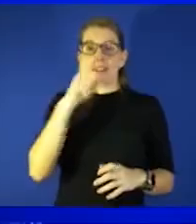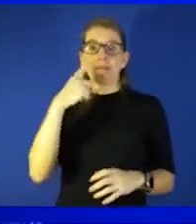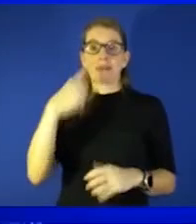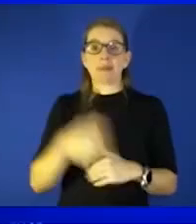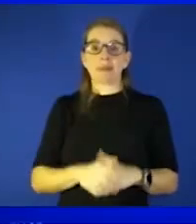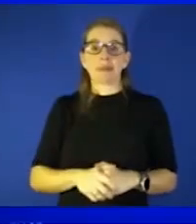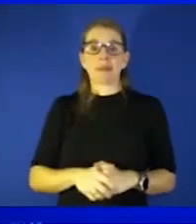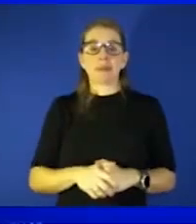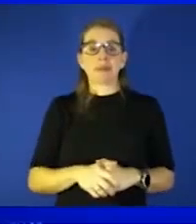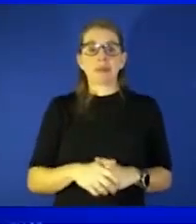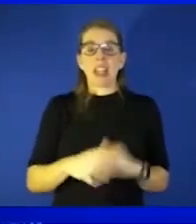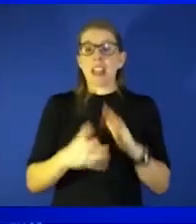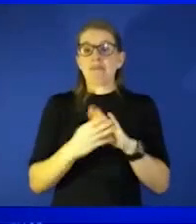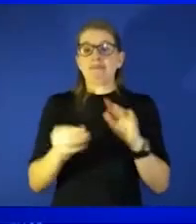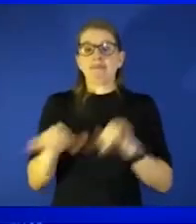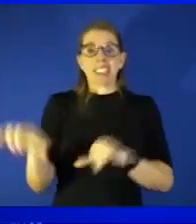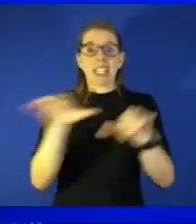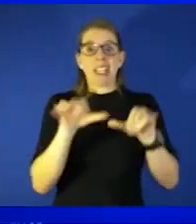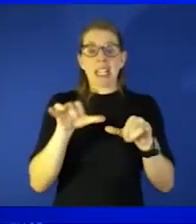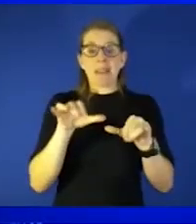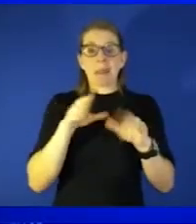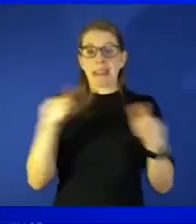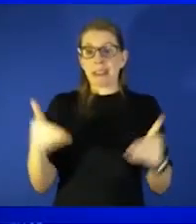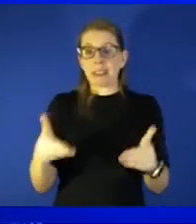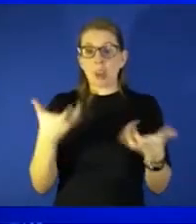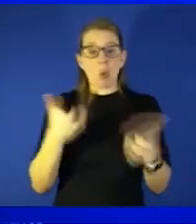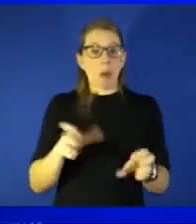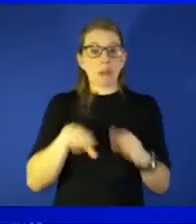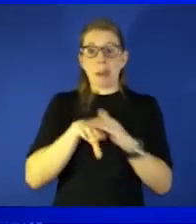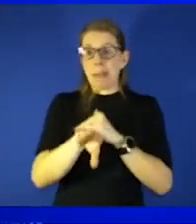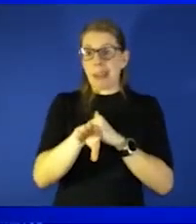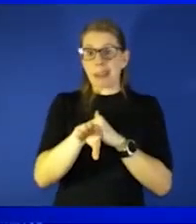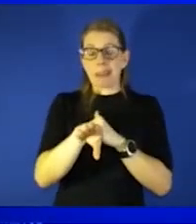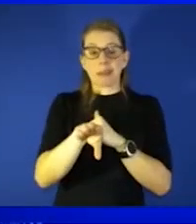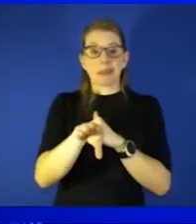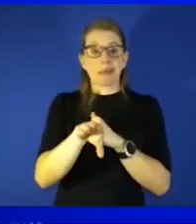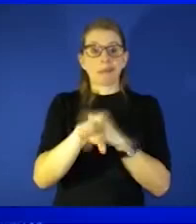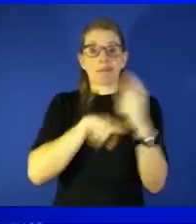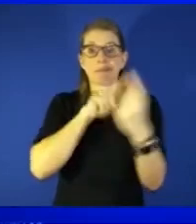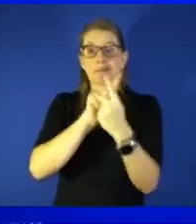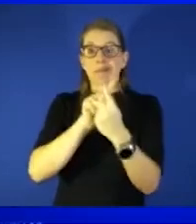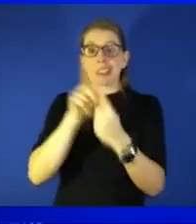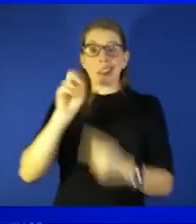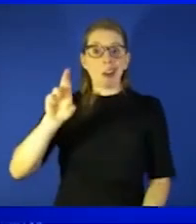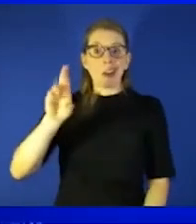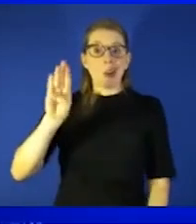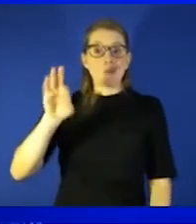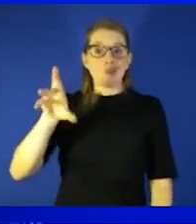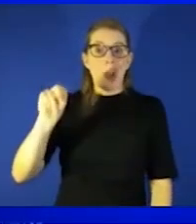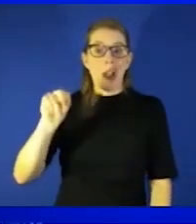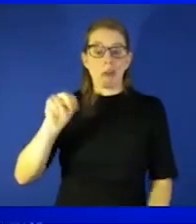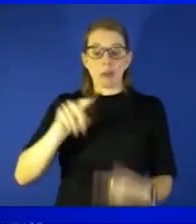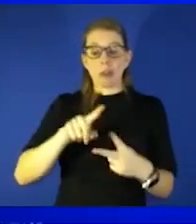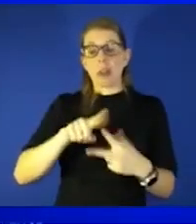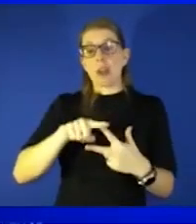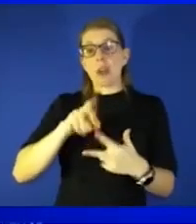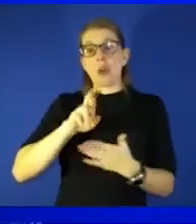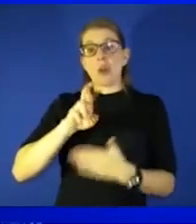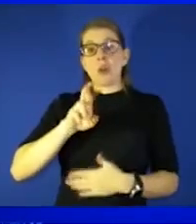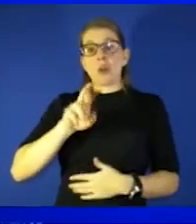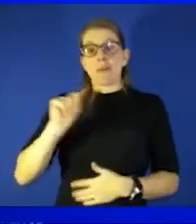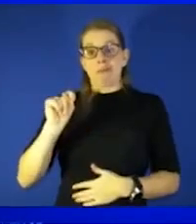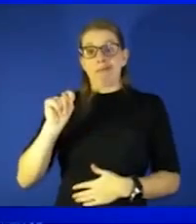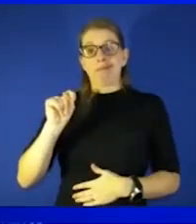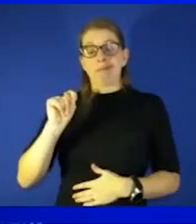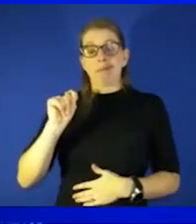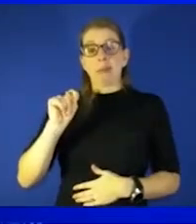all of our guests you know you don't want to come in and see dr brown and our respiratory therapists but you're thankful when